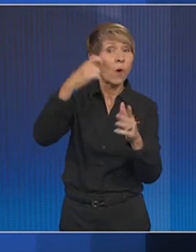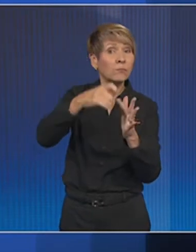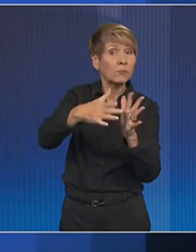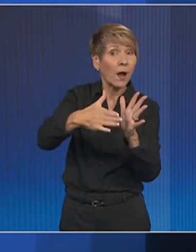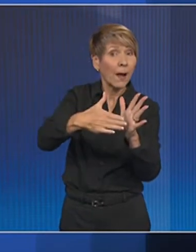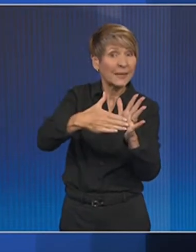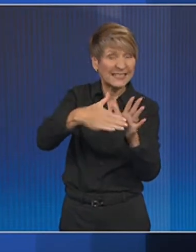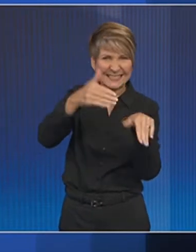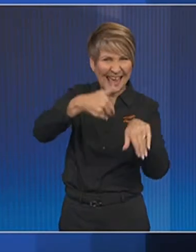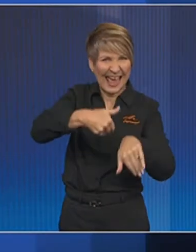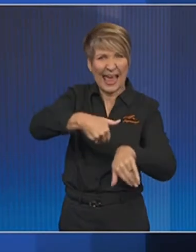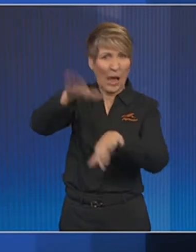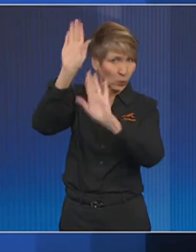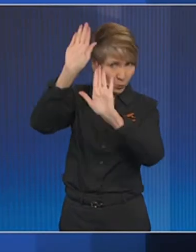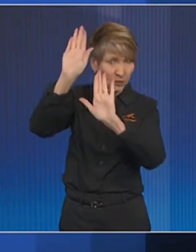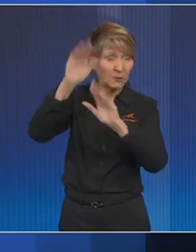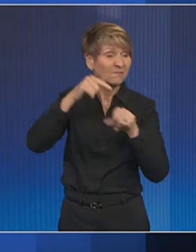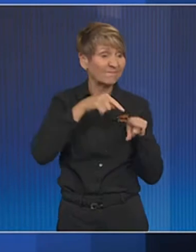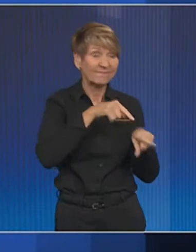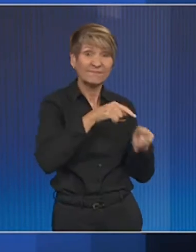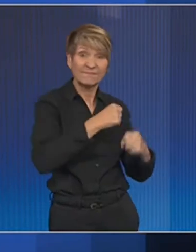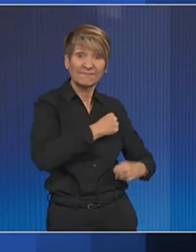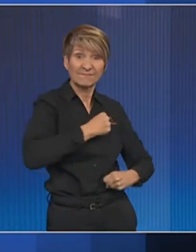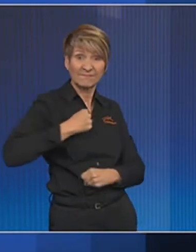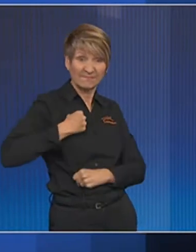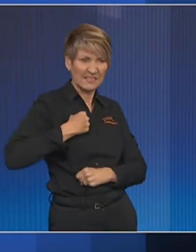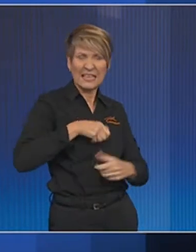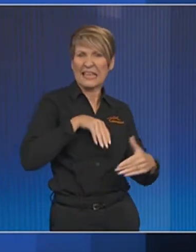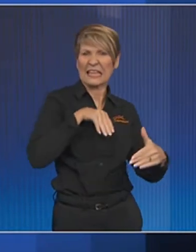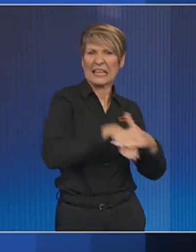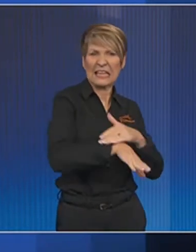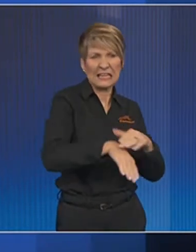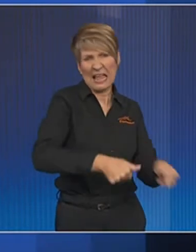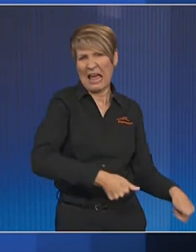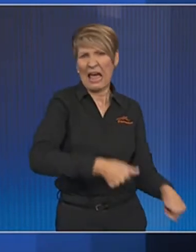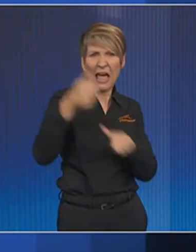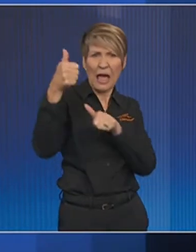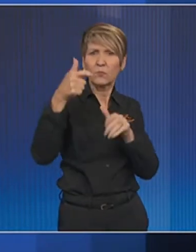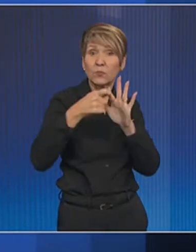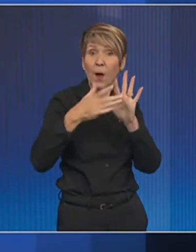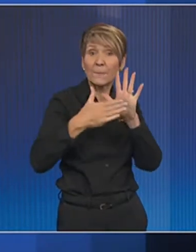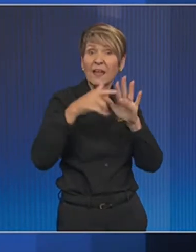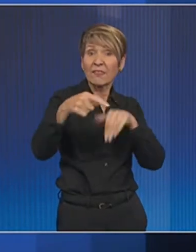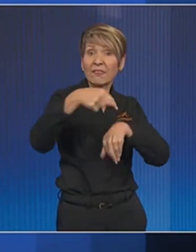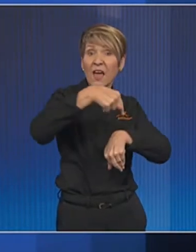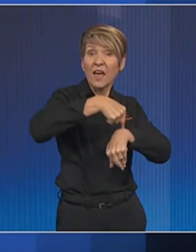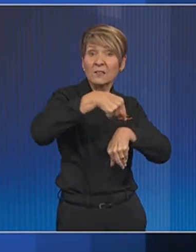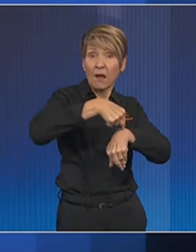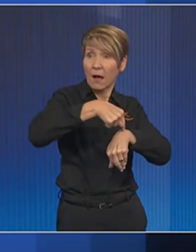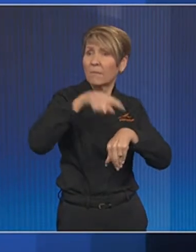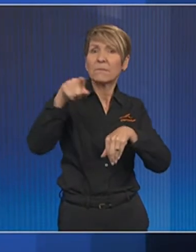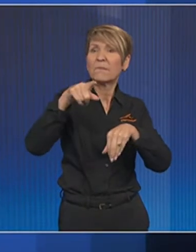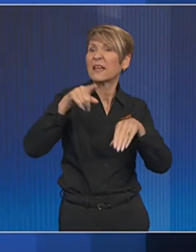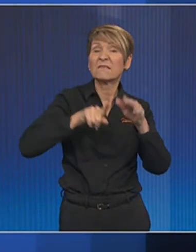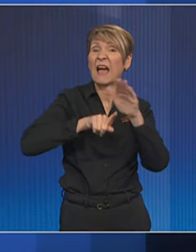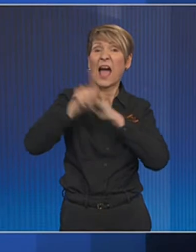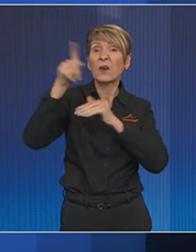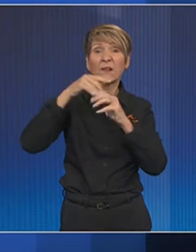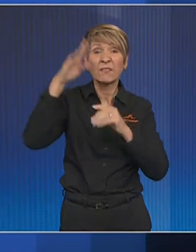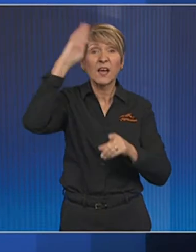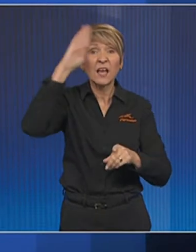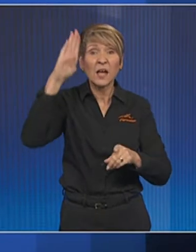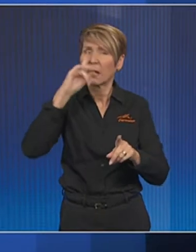military rulers now for almost nine years, and the man at the top who's hoping for re-election is Prime Minister and 2014 coup leader